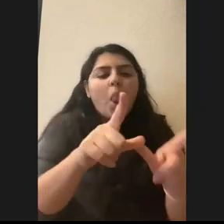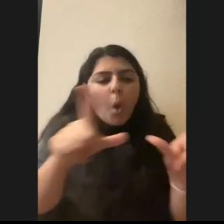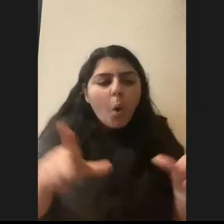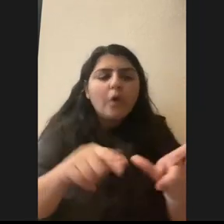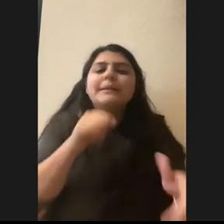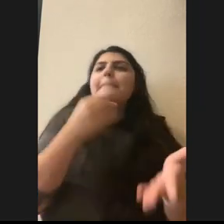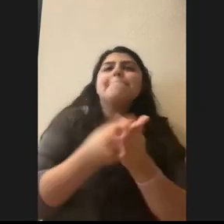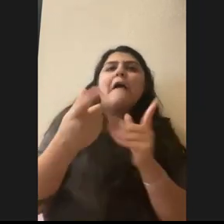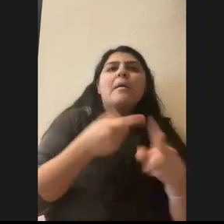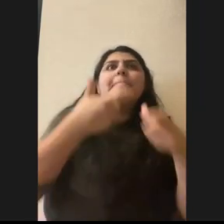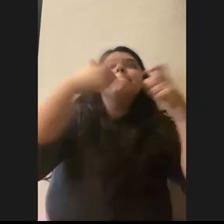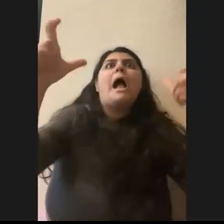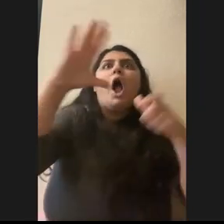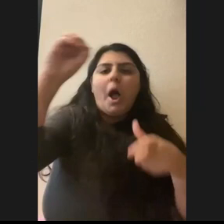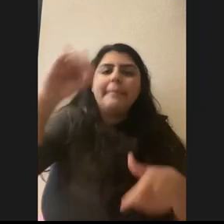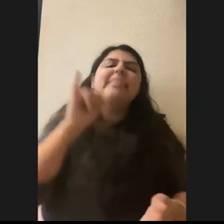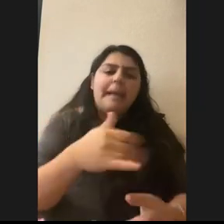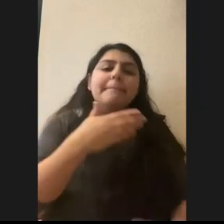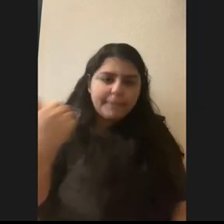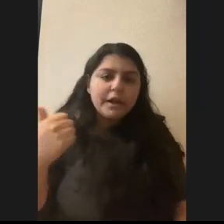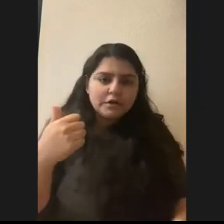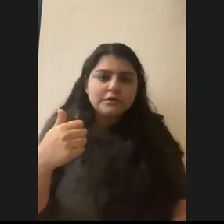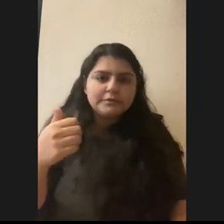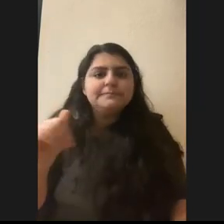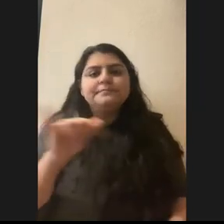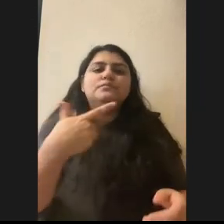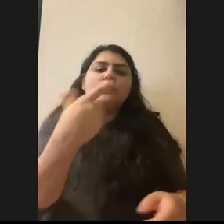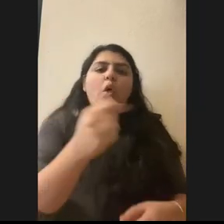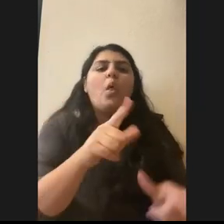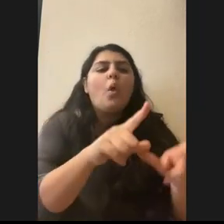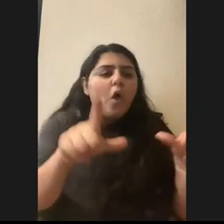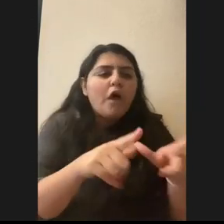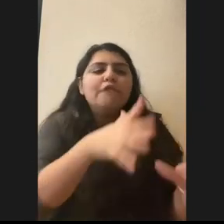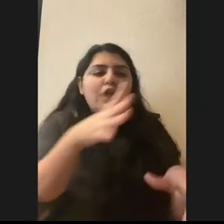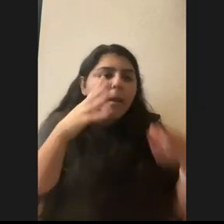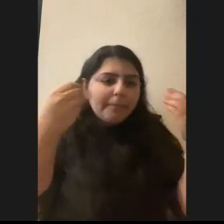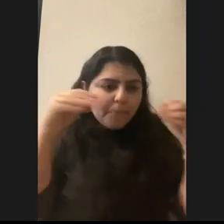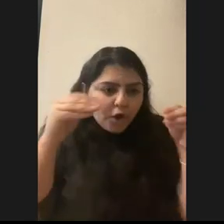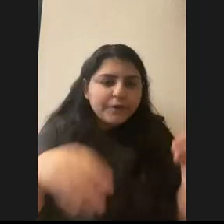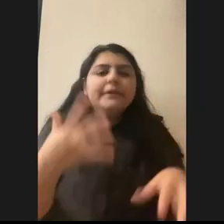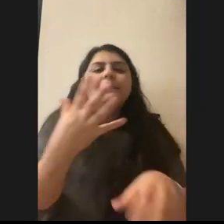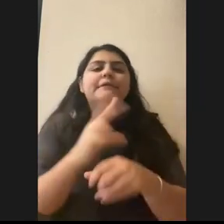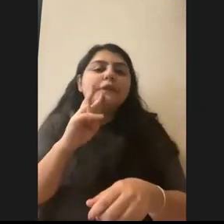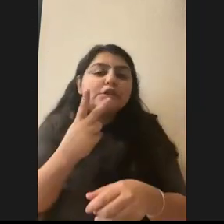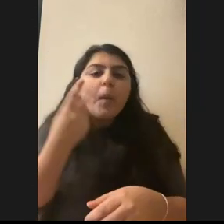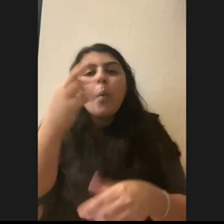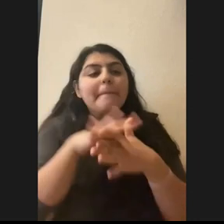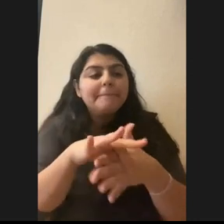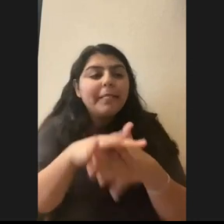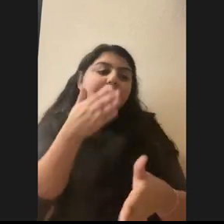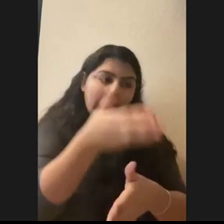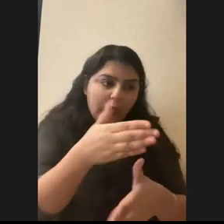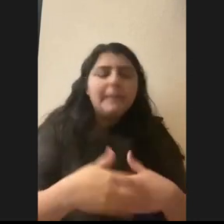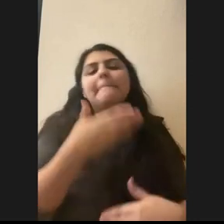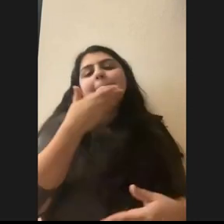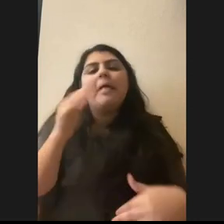corporations. So, um, going to local farm markets and getting either vegetables or meat there could be better than